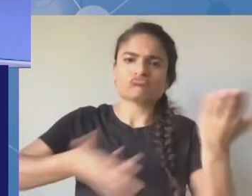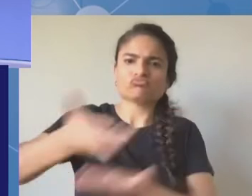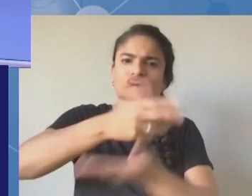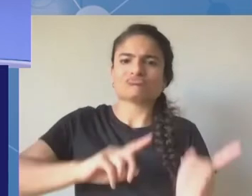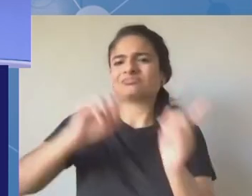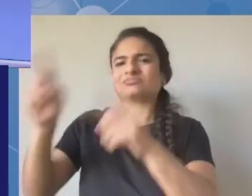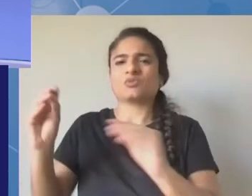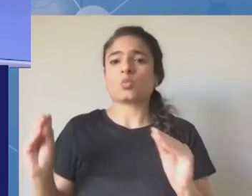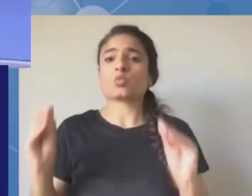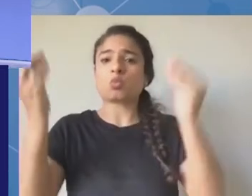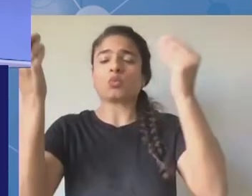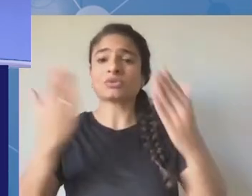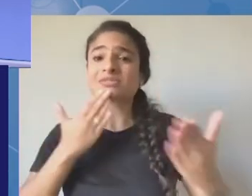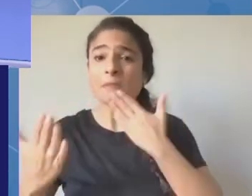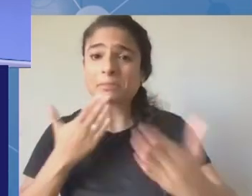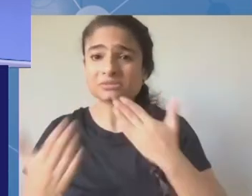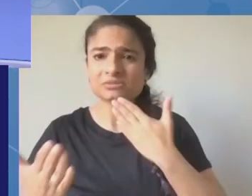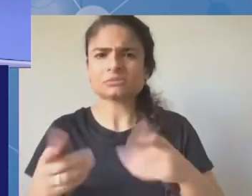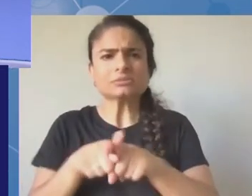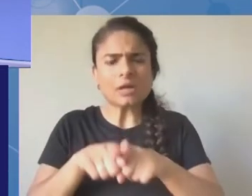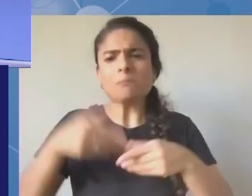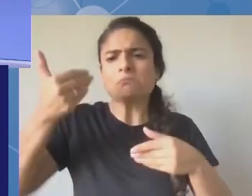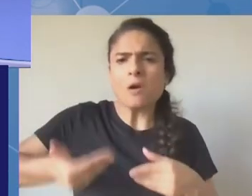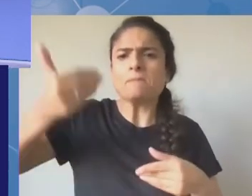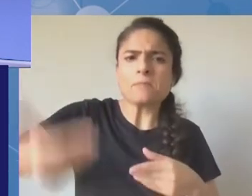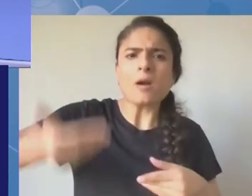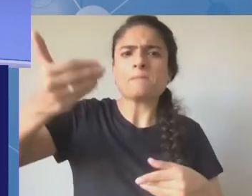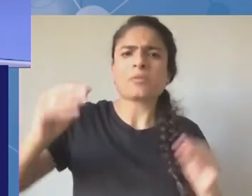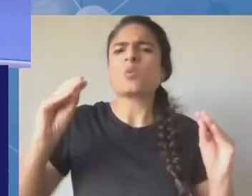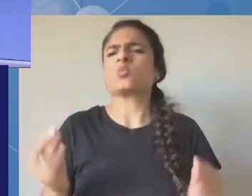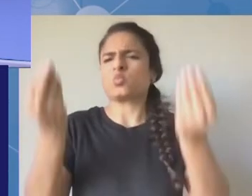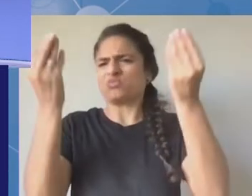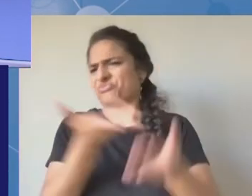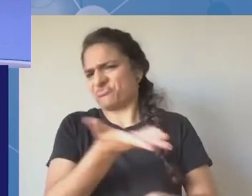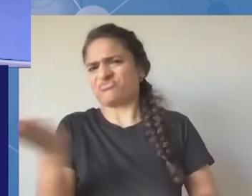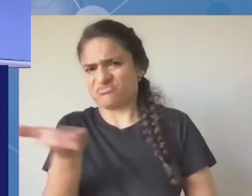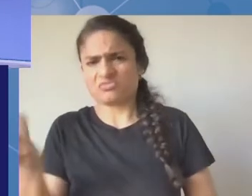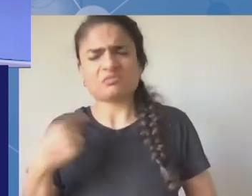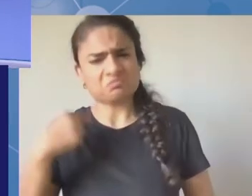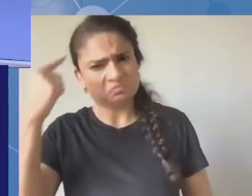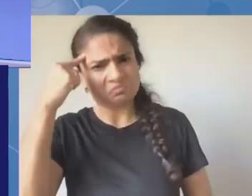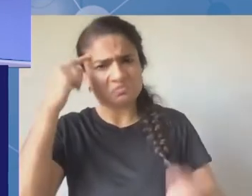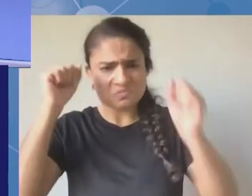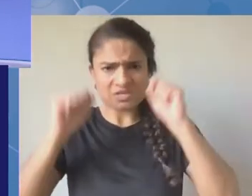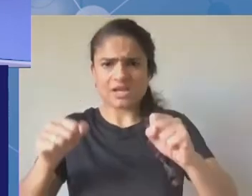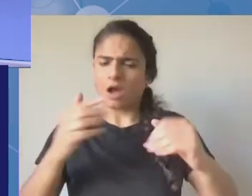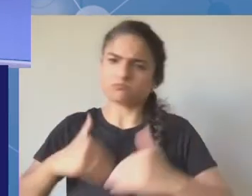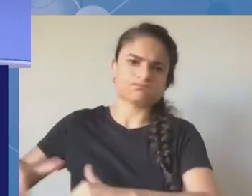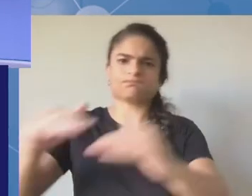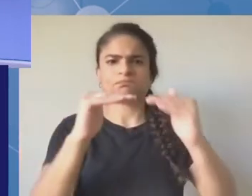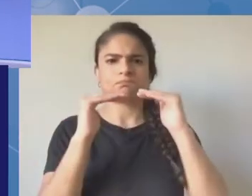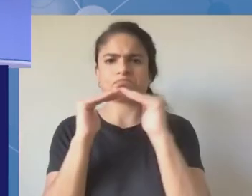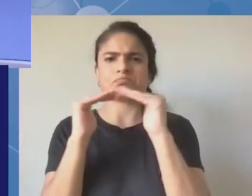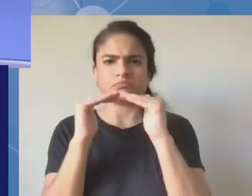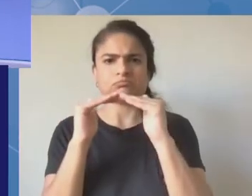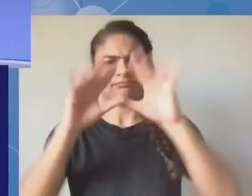i believe we can also equally put the merge the youth within the other sessions so if